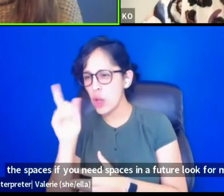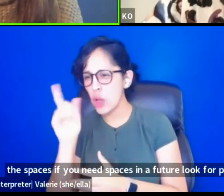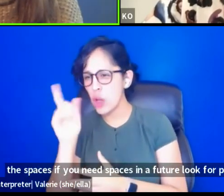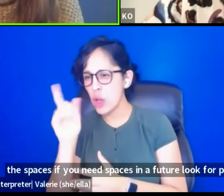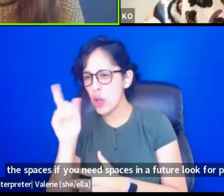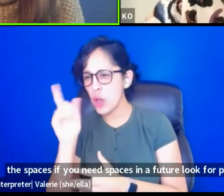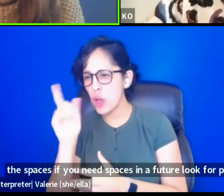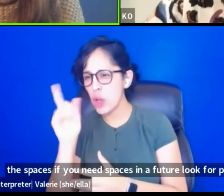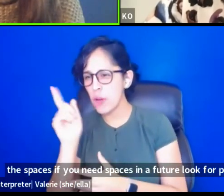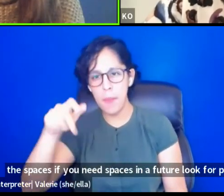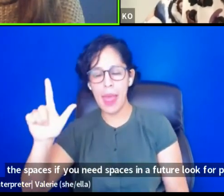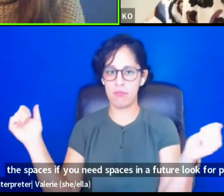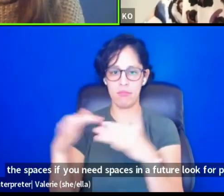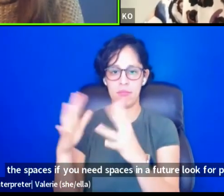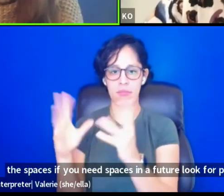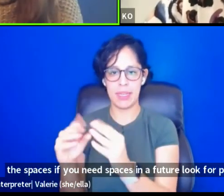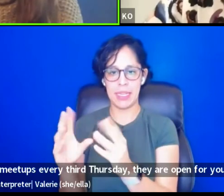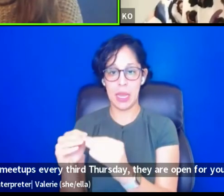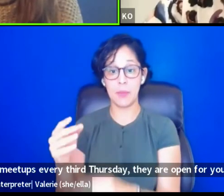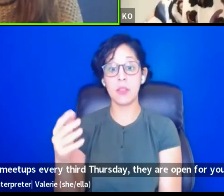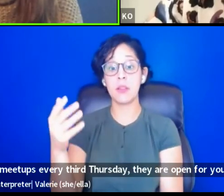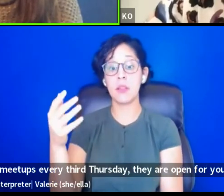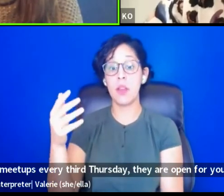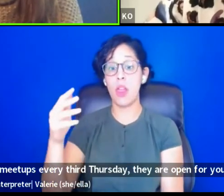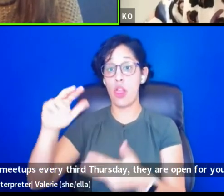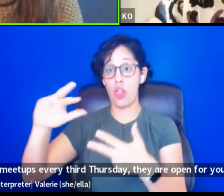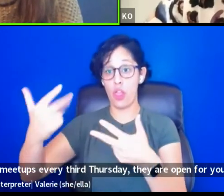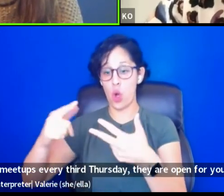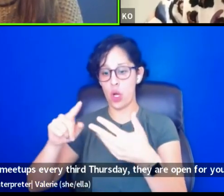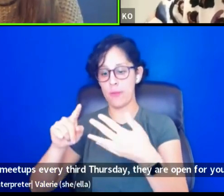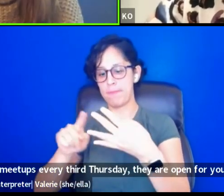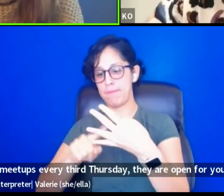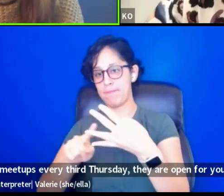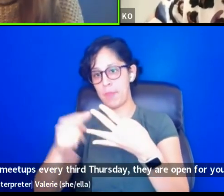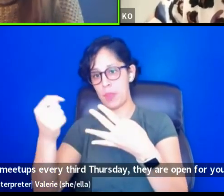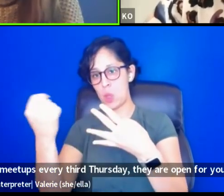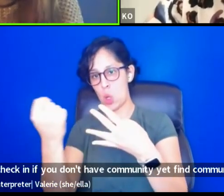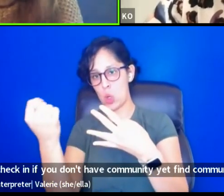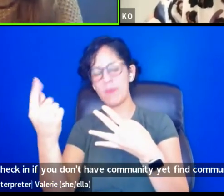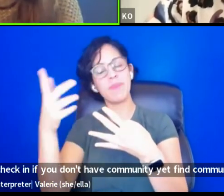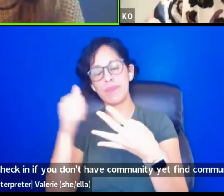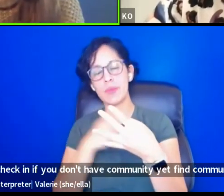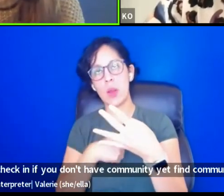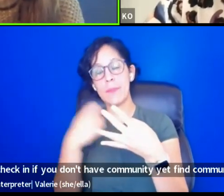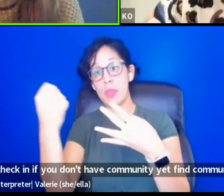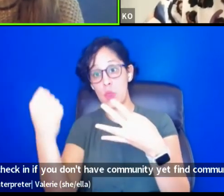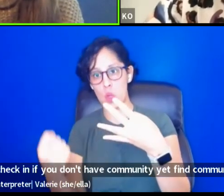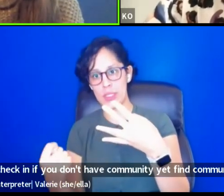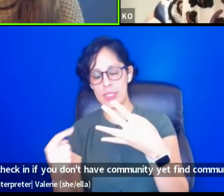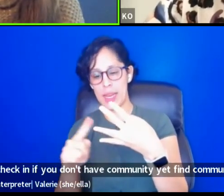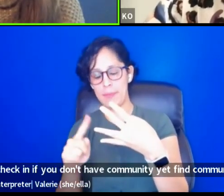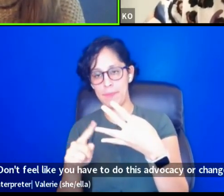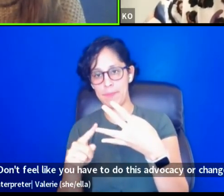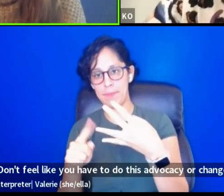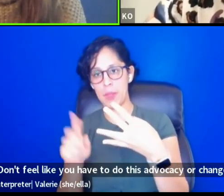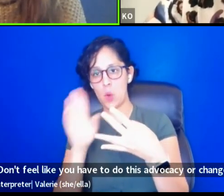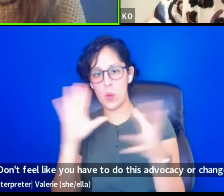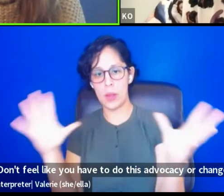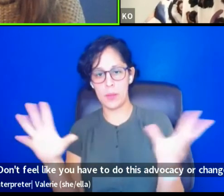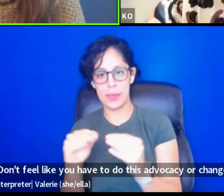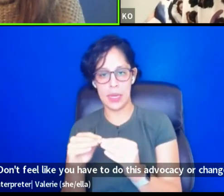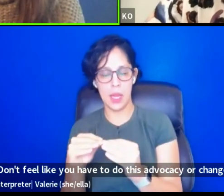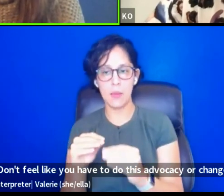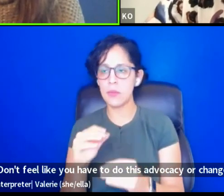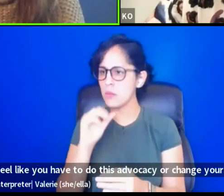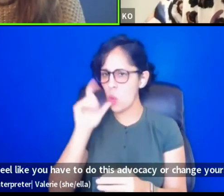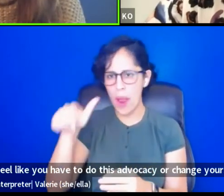open, um, for you to check in. you don't have community yet, find community. Um, don't feel like you have to do this advocacy or change yourself. Um,